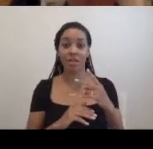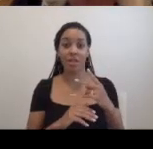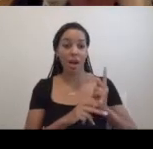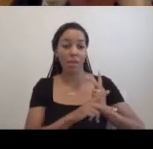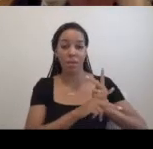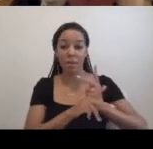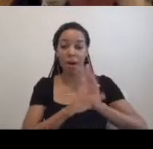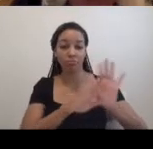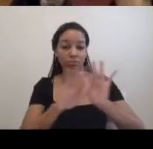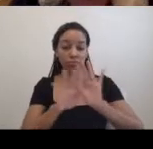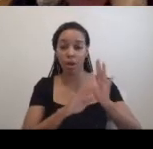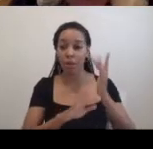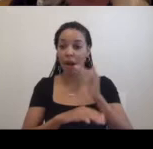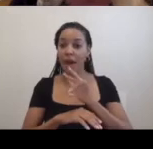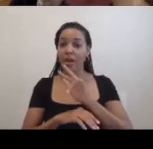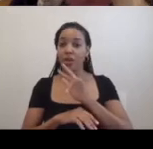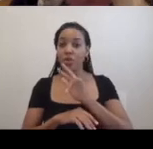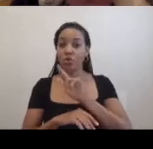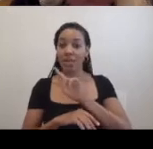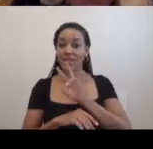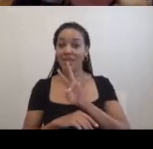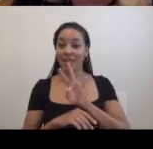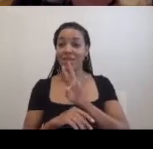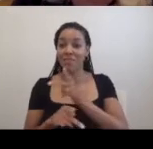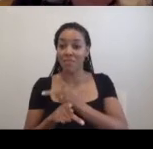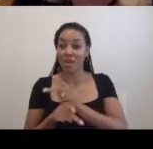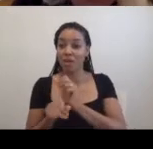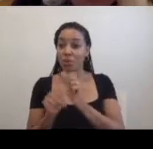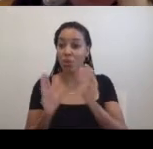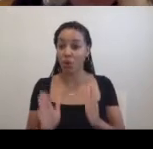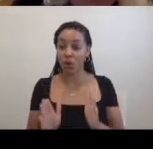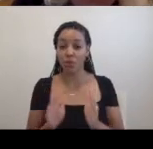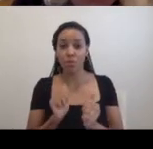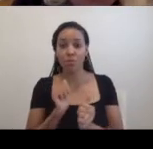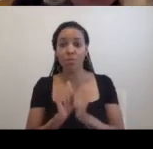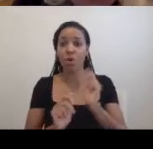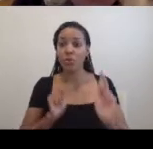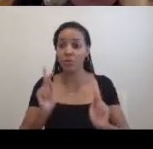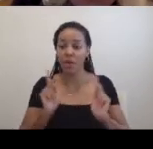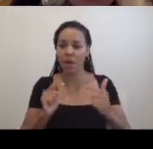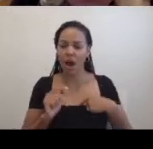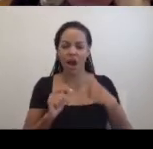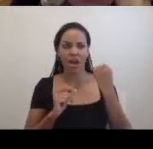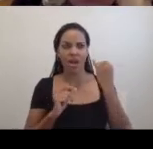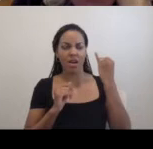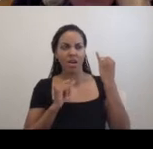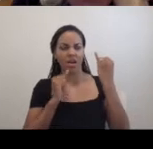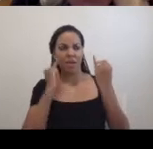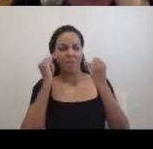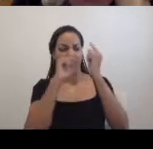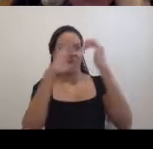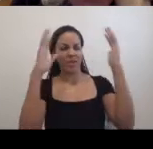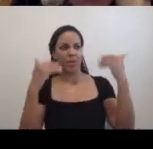workers. It was the most people I could imagine making an art performance with